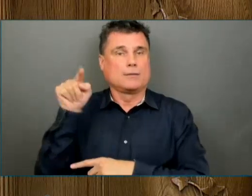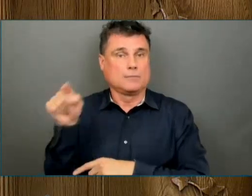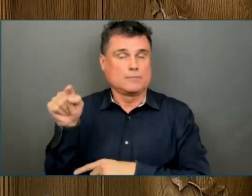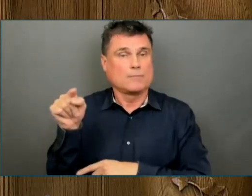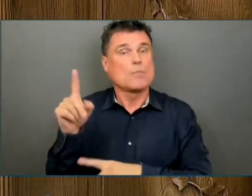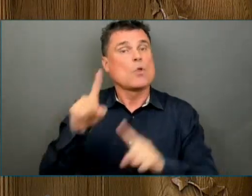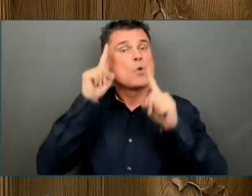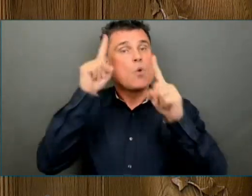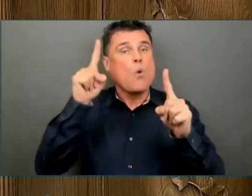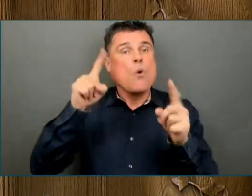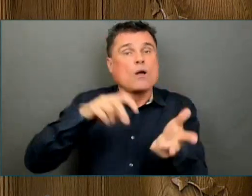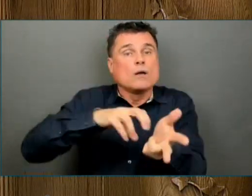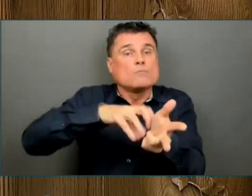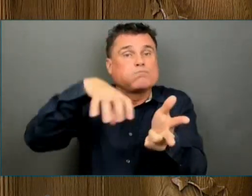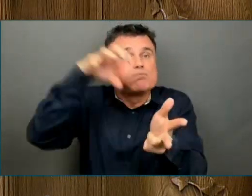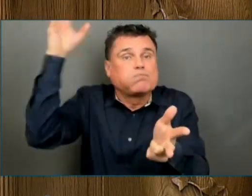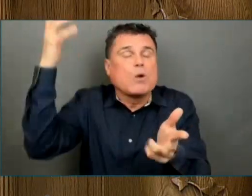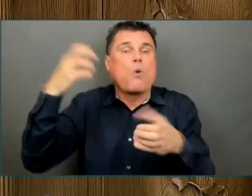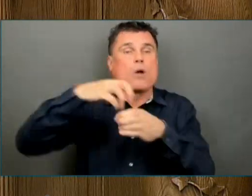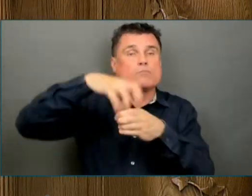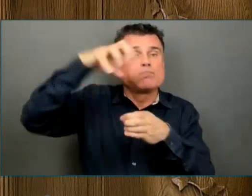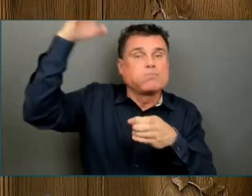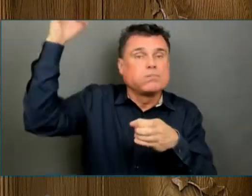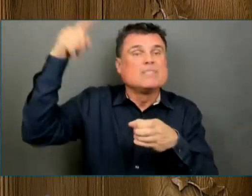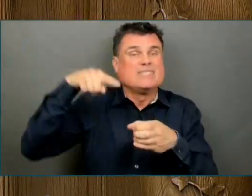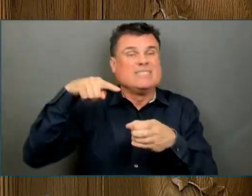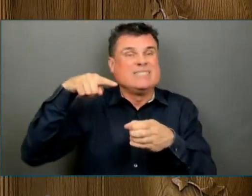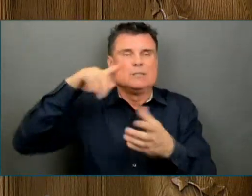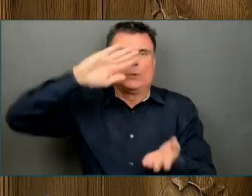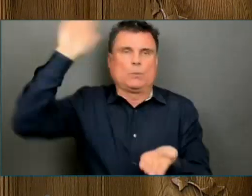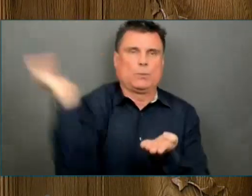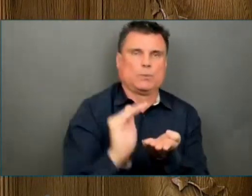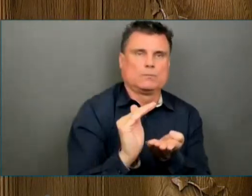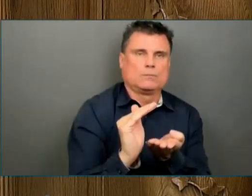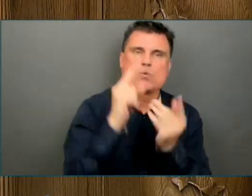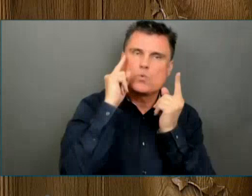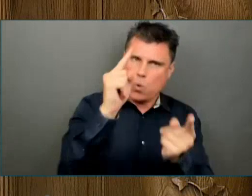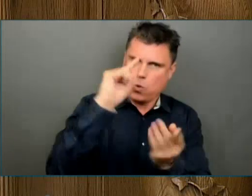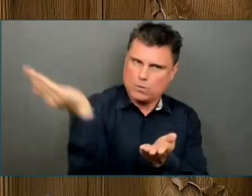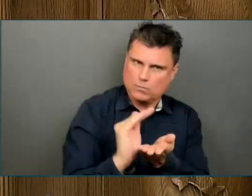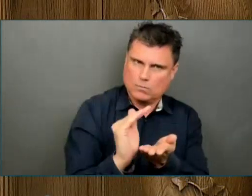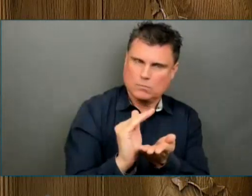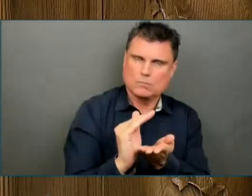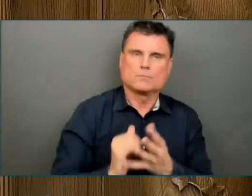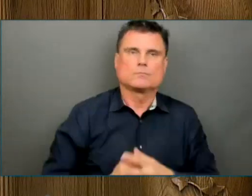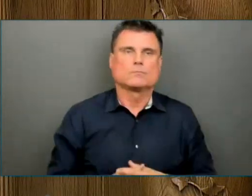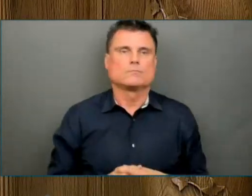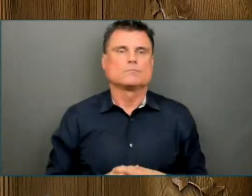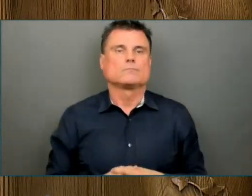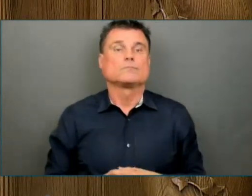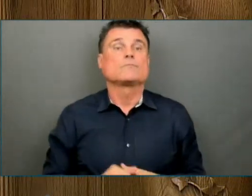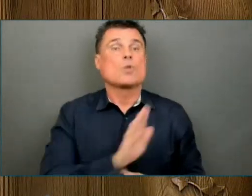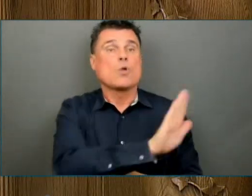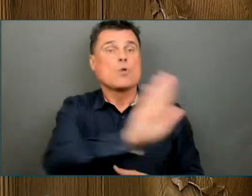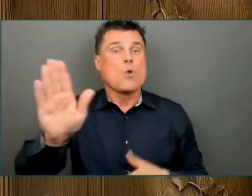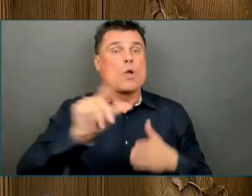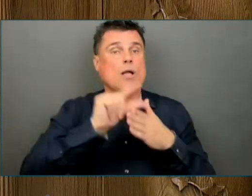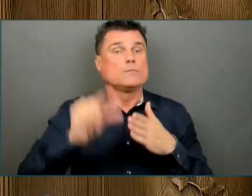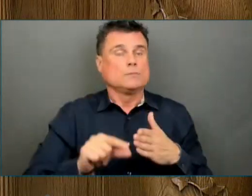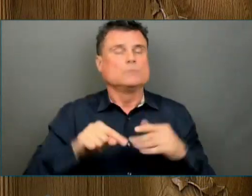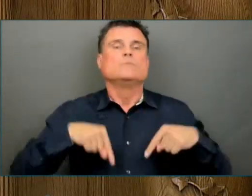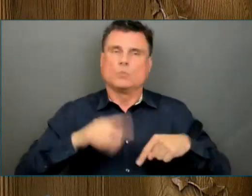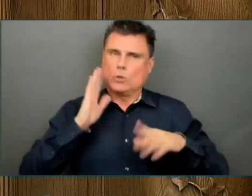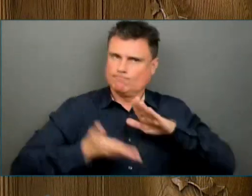-supporting jobs. In the year ahead, your government will build on the progress already made. It will continue to foster clean tech